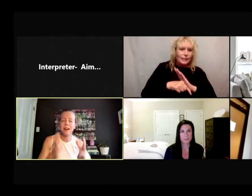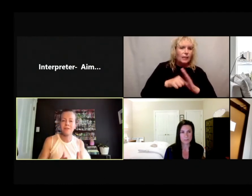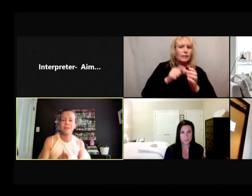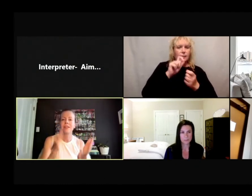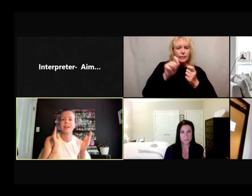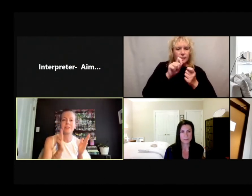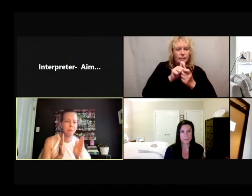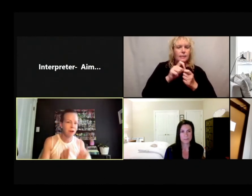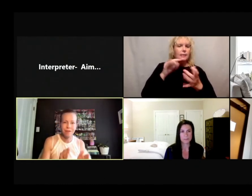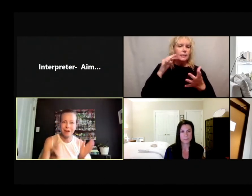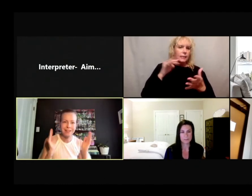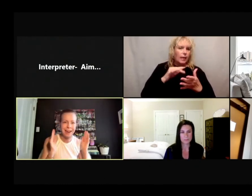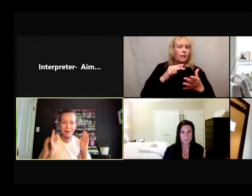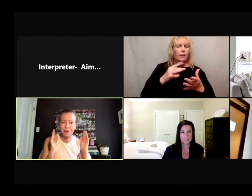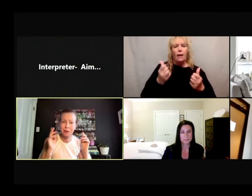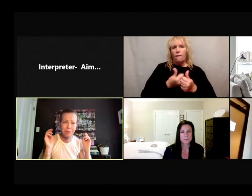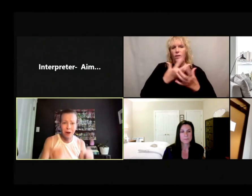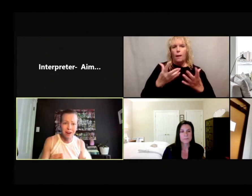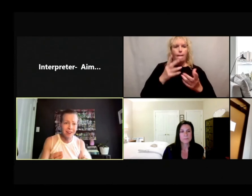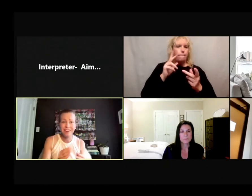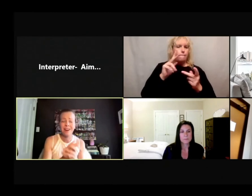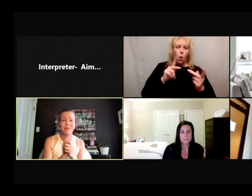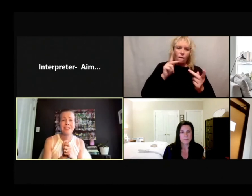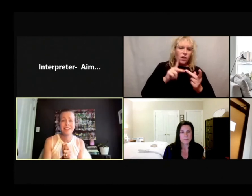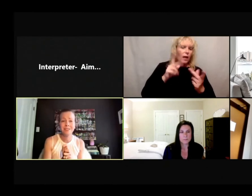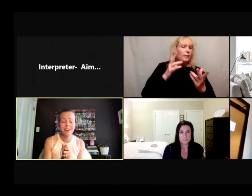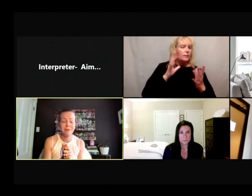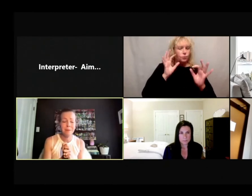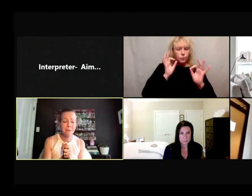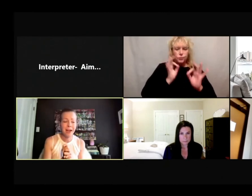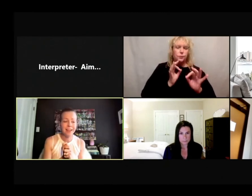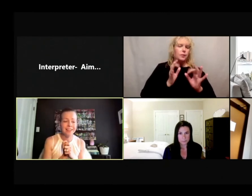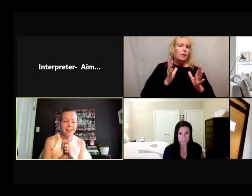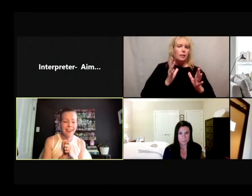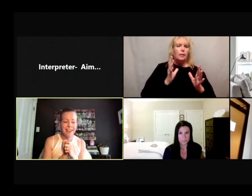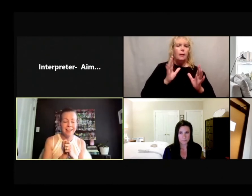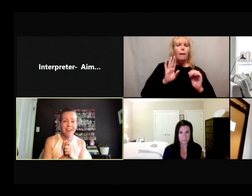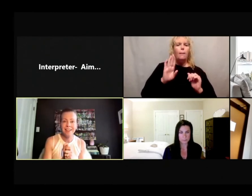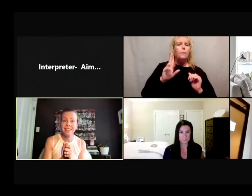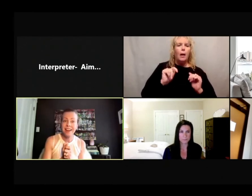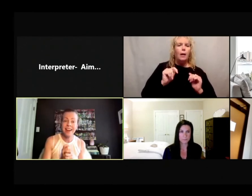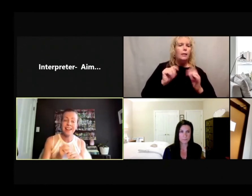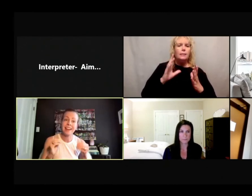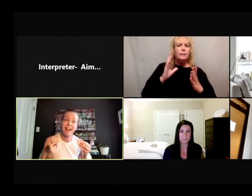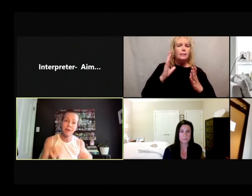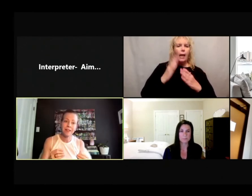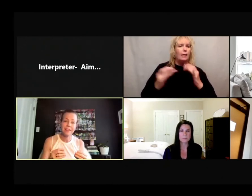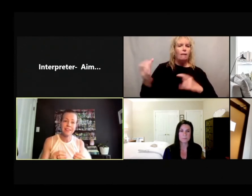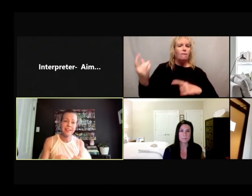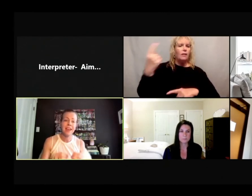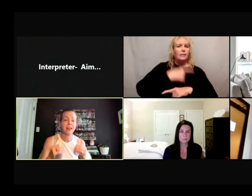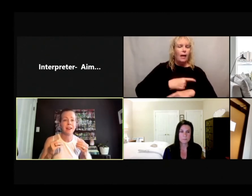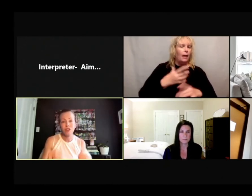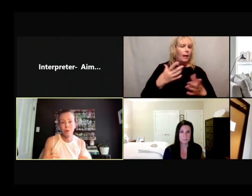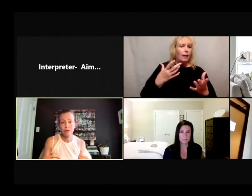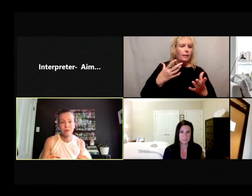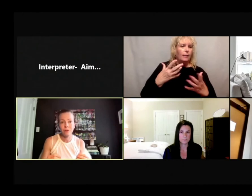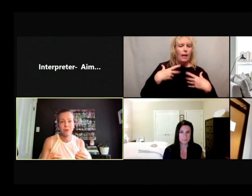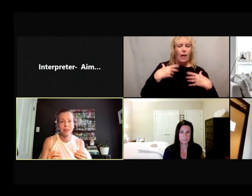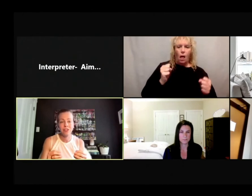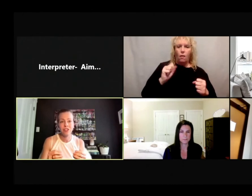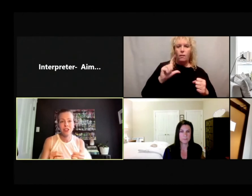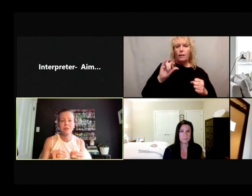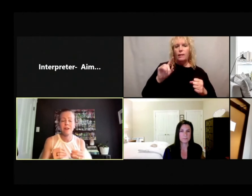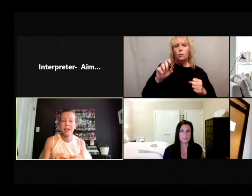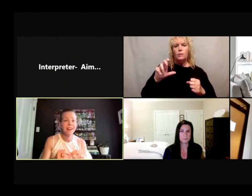We've got everything perfect down to the book, you know, to do it. But the end of the day, like health literacy and interpersonal